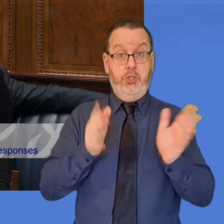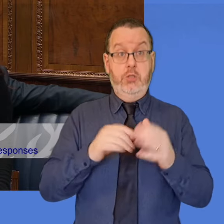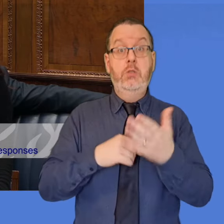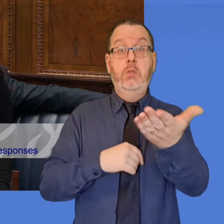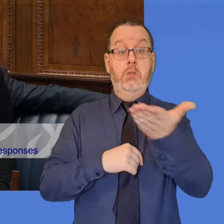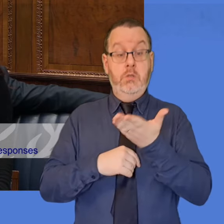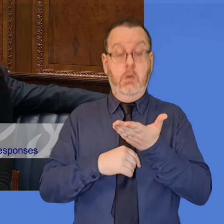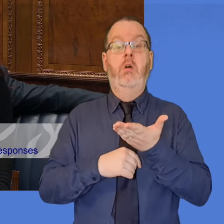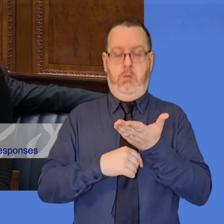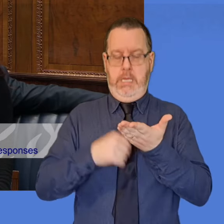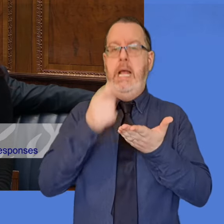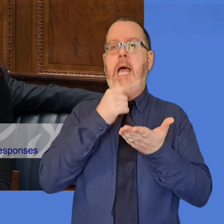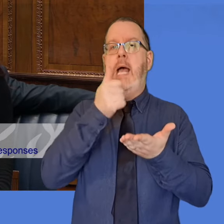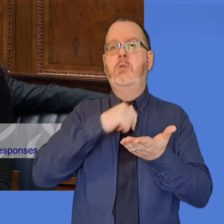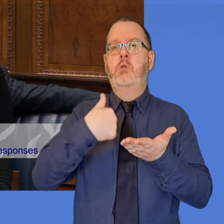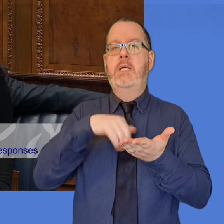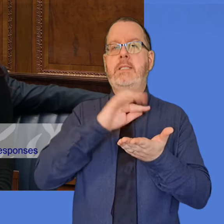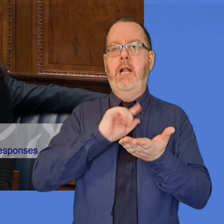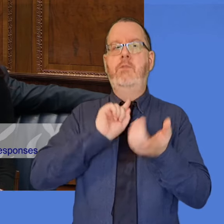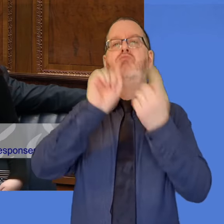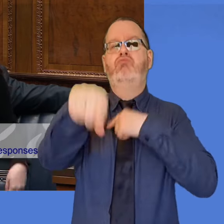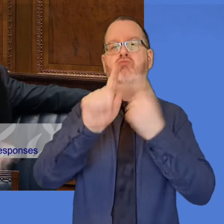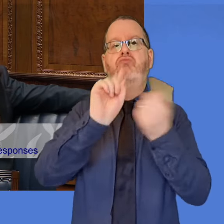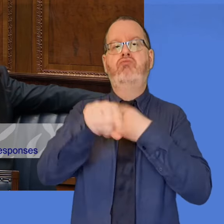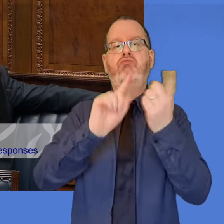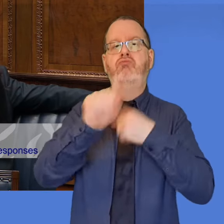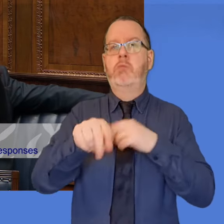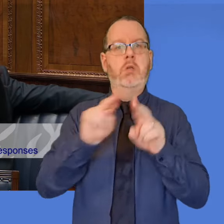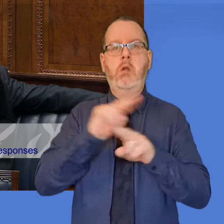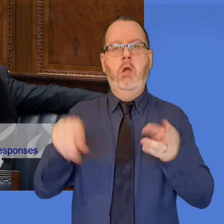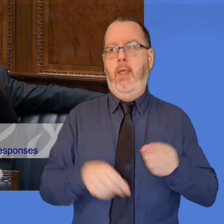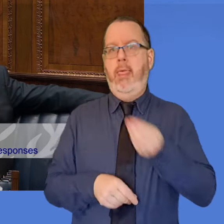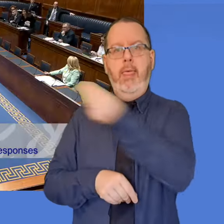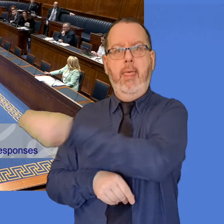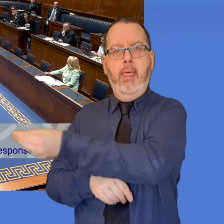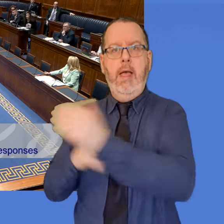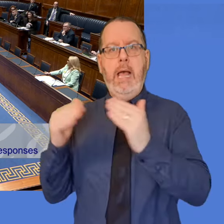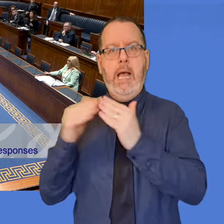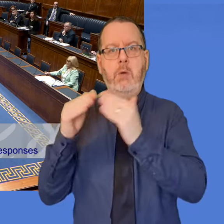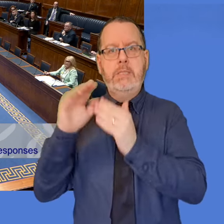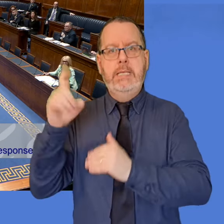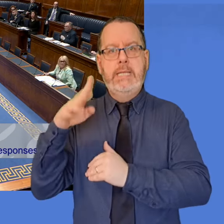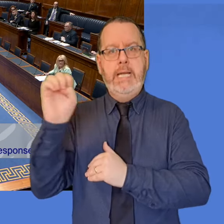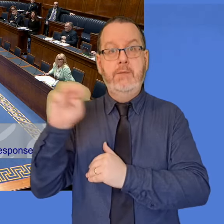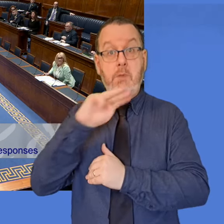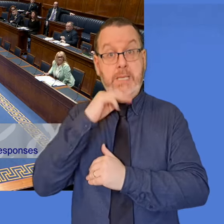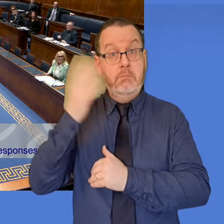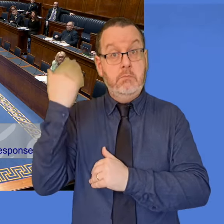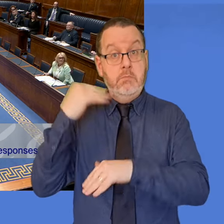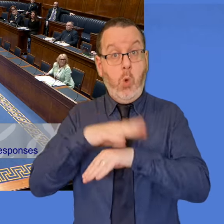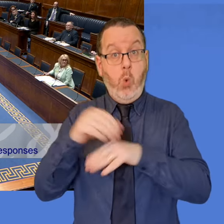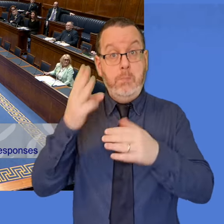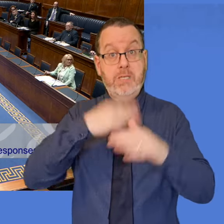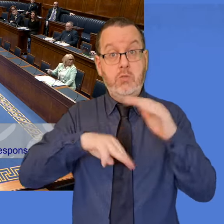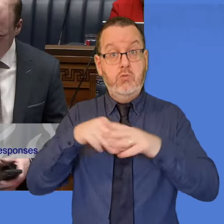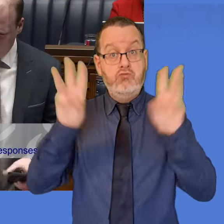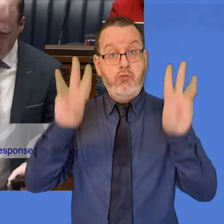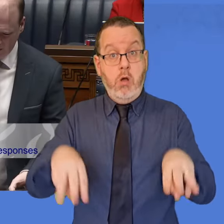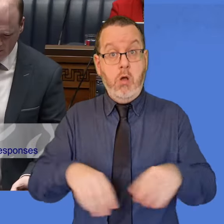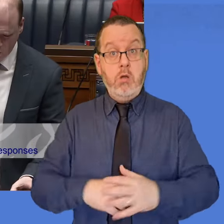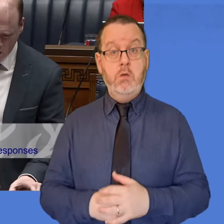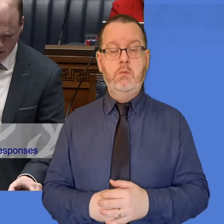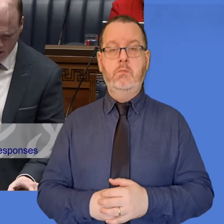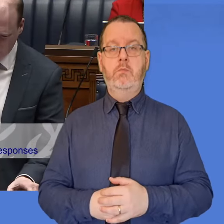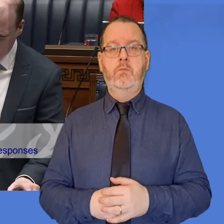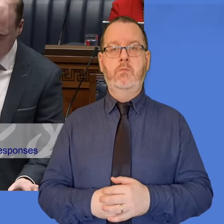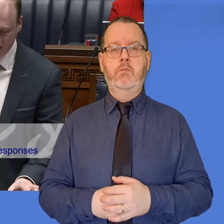questions and referring zero questions to the House and Executive during her last two years in office? Minister, I'm not saying that the previous Minister was doing